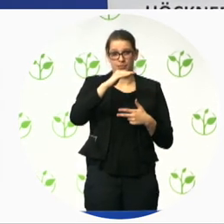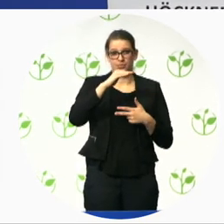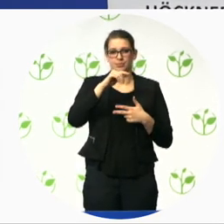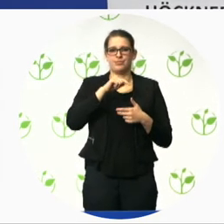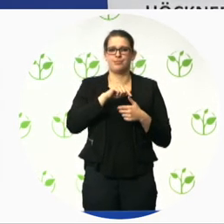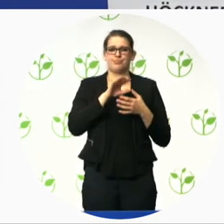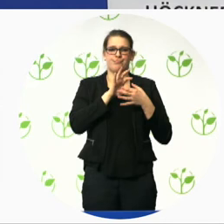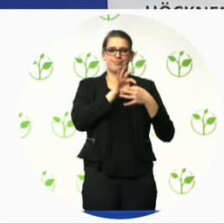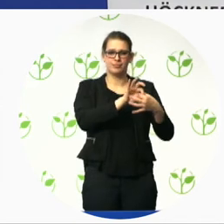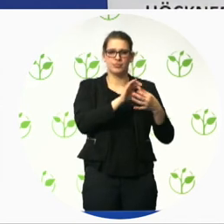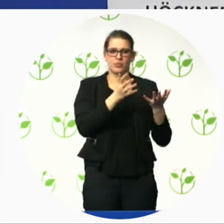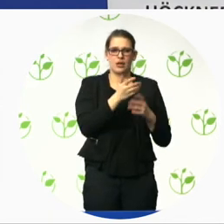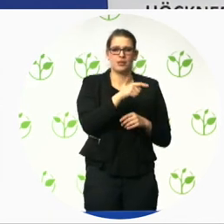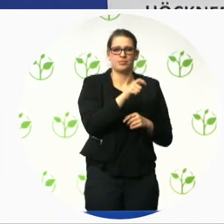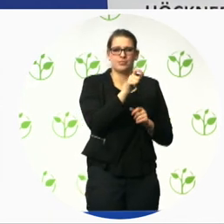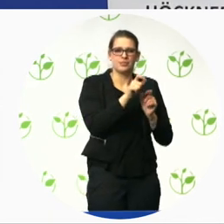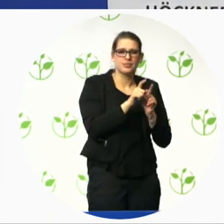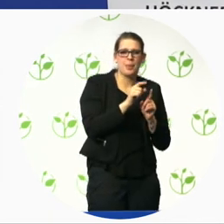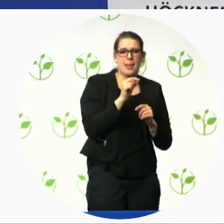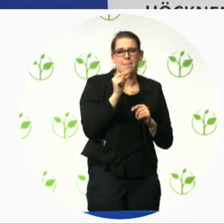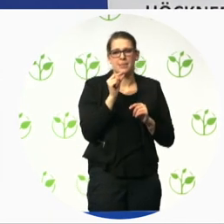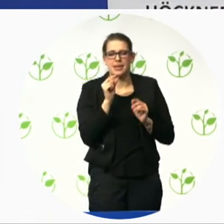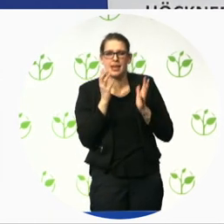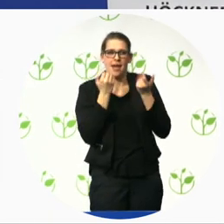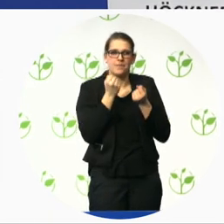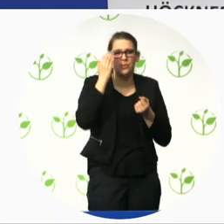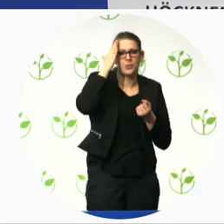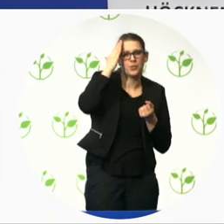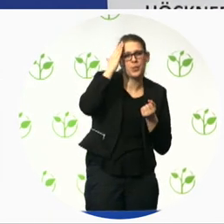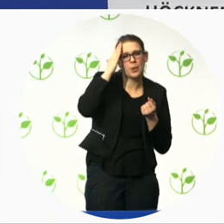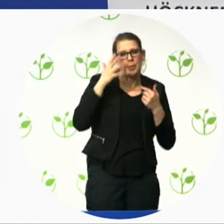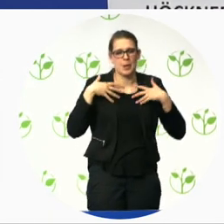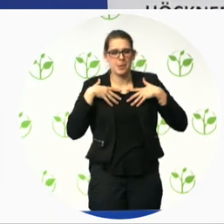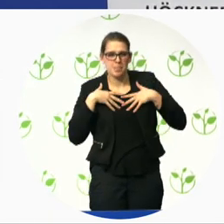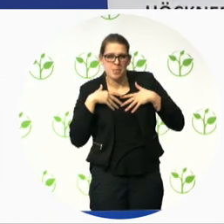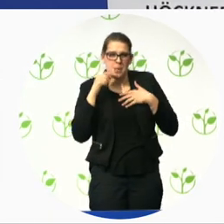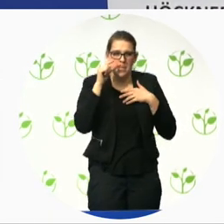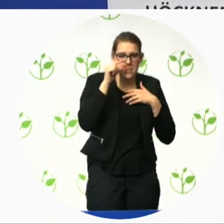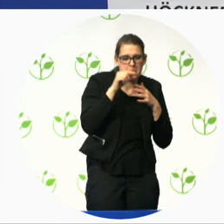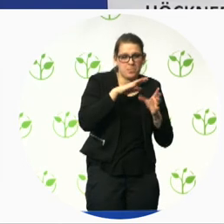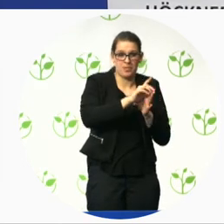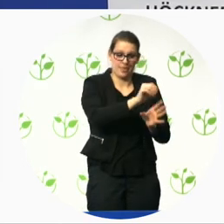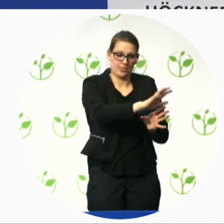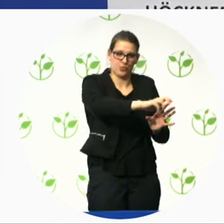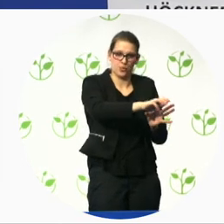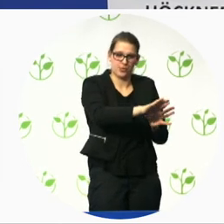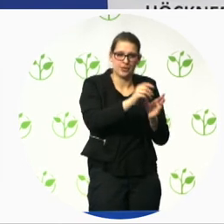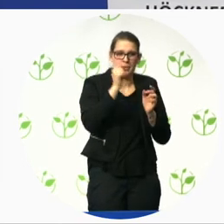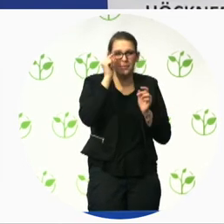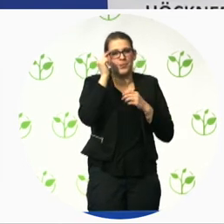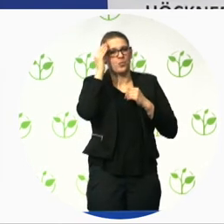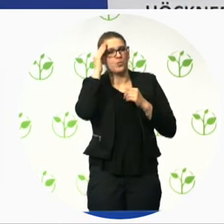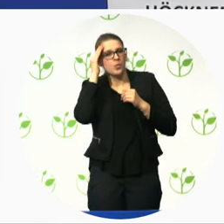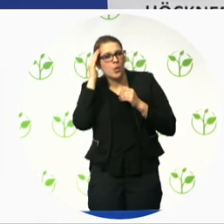experience but really focuses regionally so we do look at their knowledge at a regional level to begin